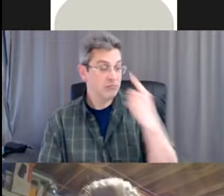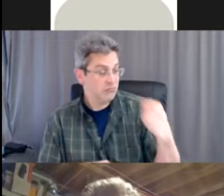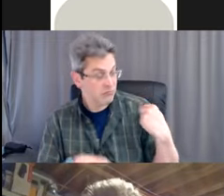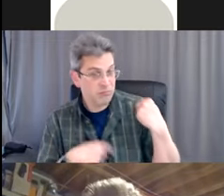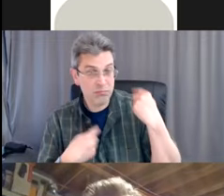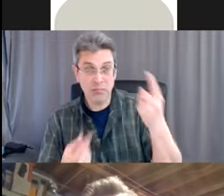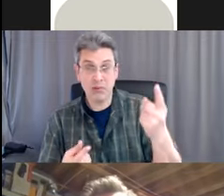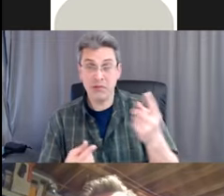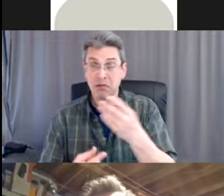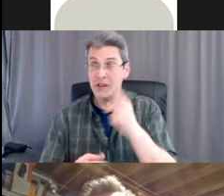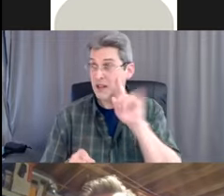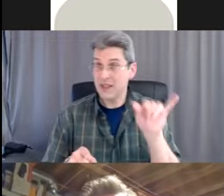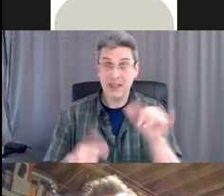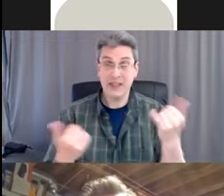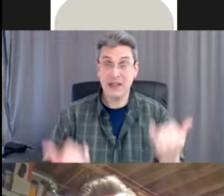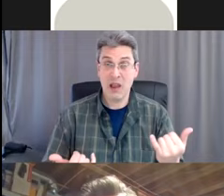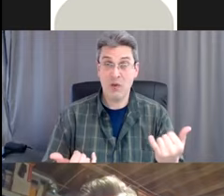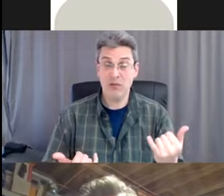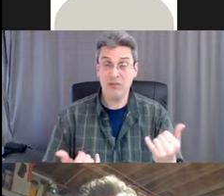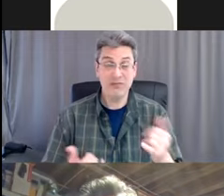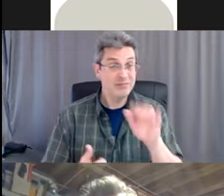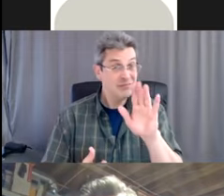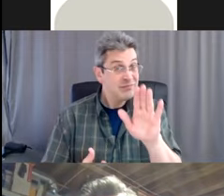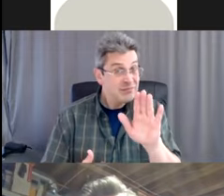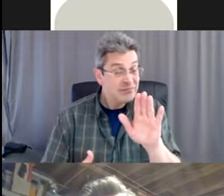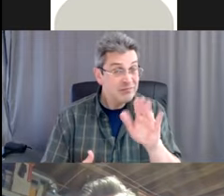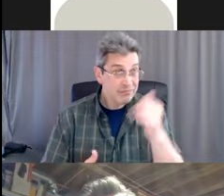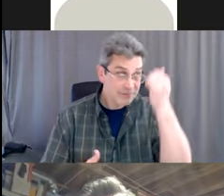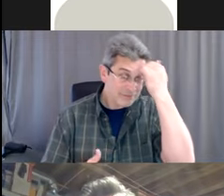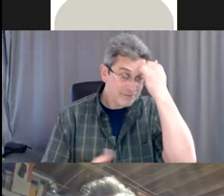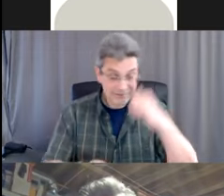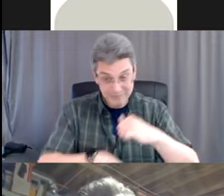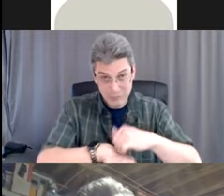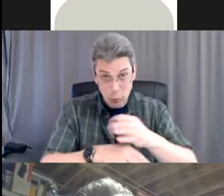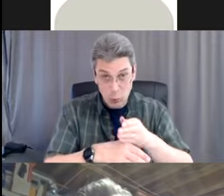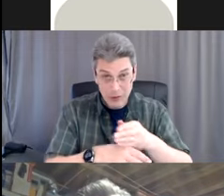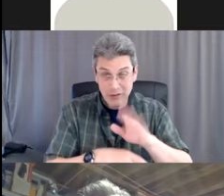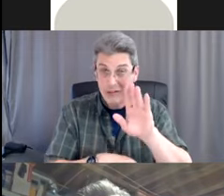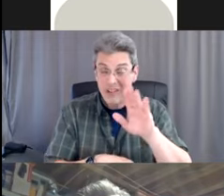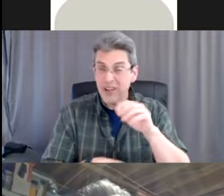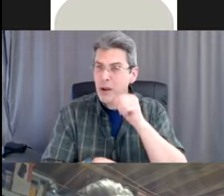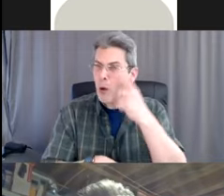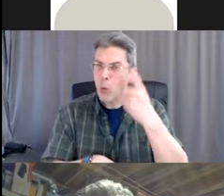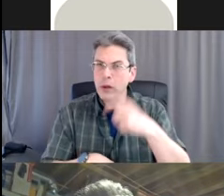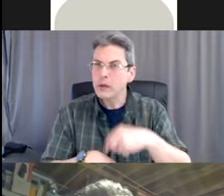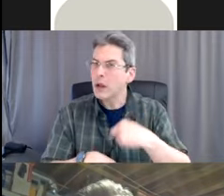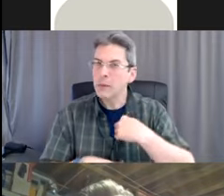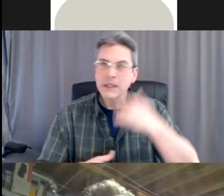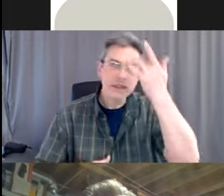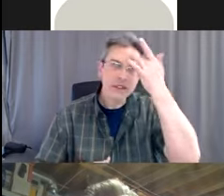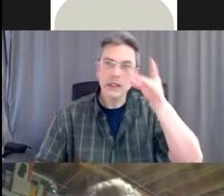And touch wood, I haven't gotten sick yet. So to me, it protects you,